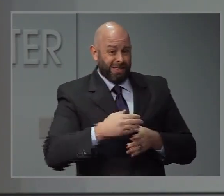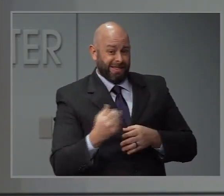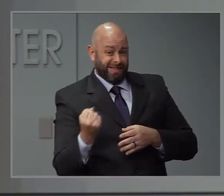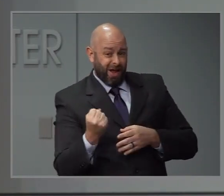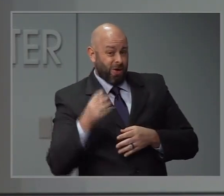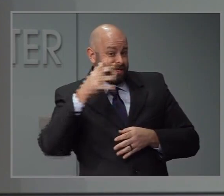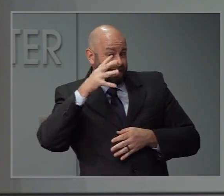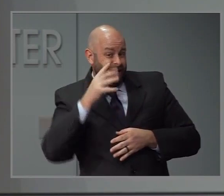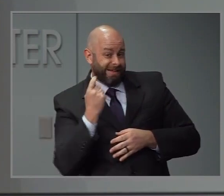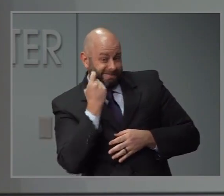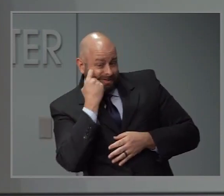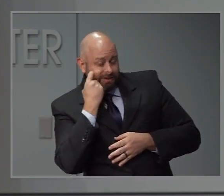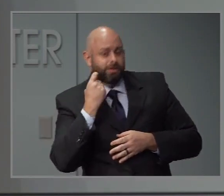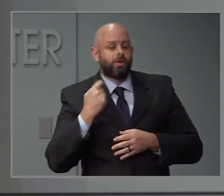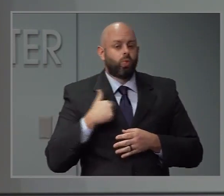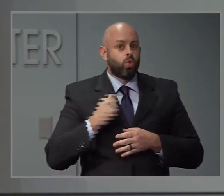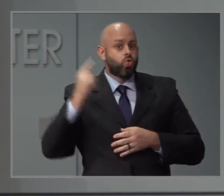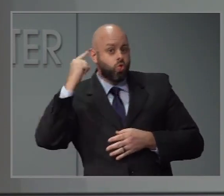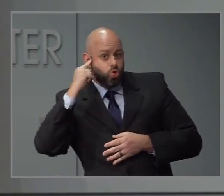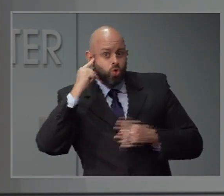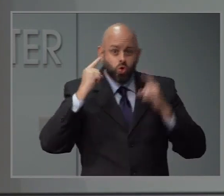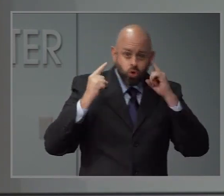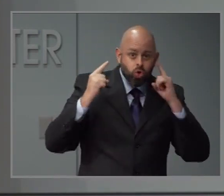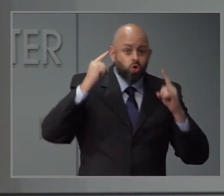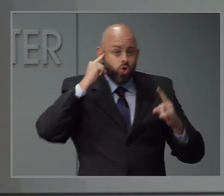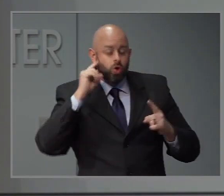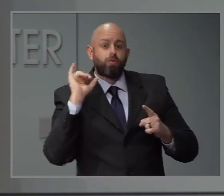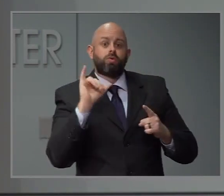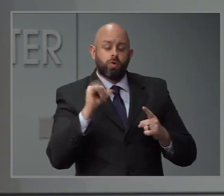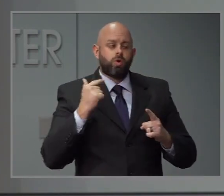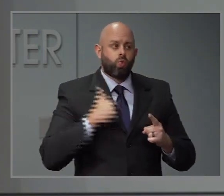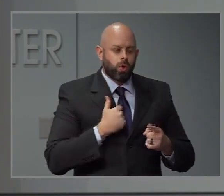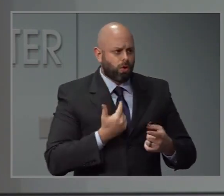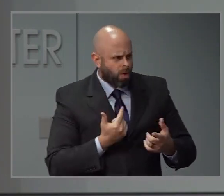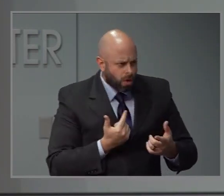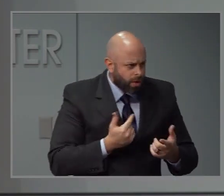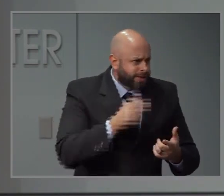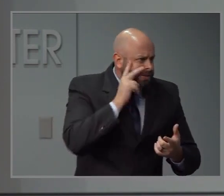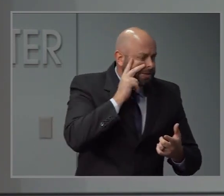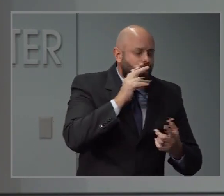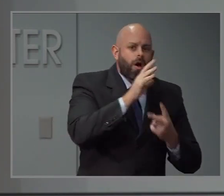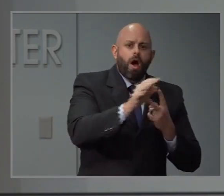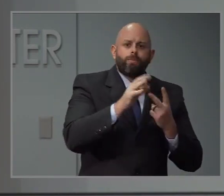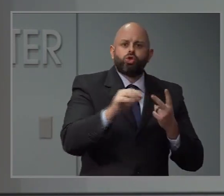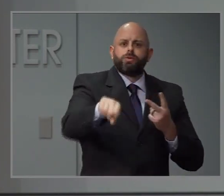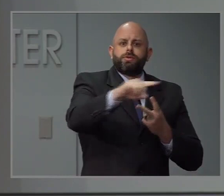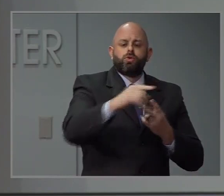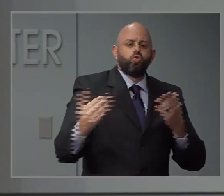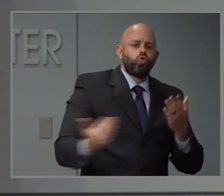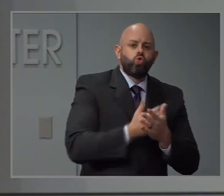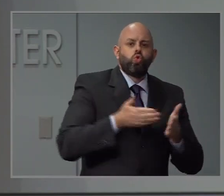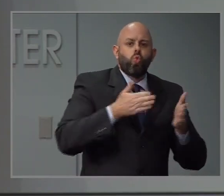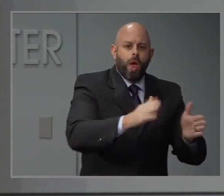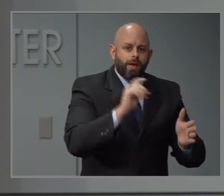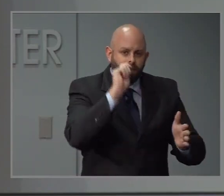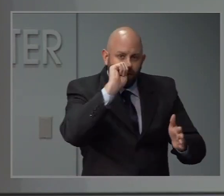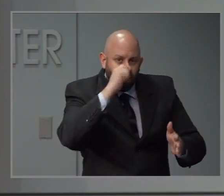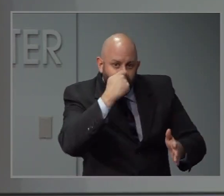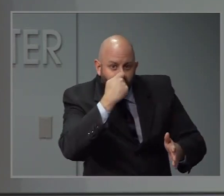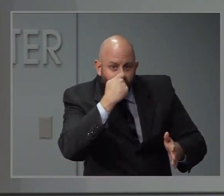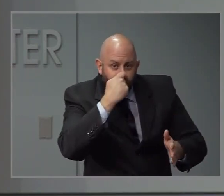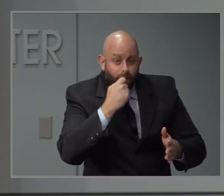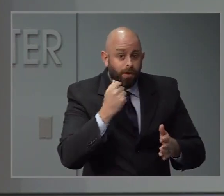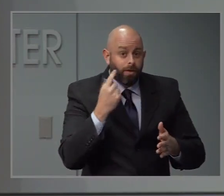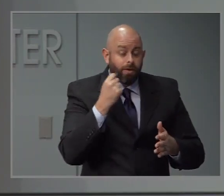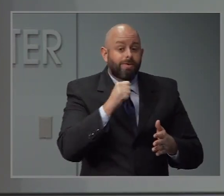Our lab team is exploring this more with our lab testing partners about new ways to collect samples that won't